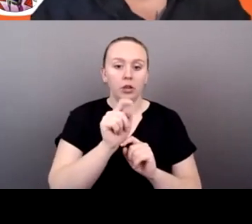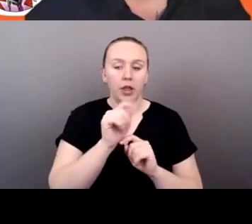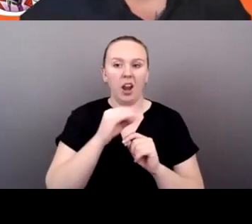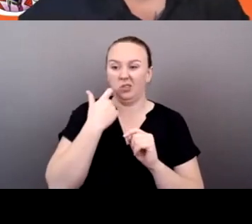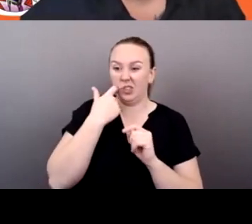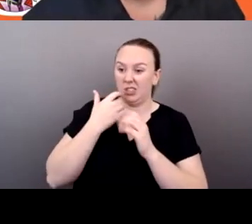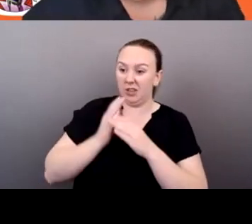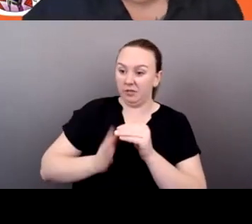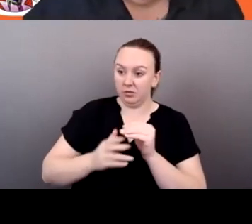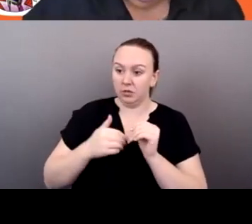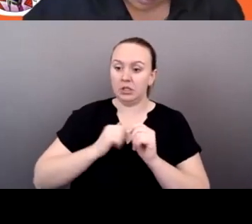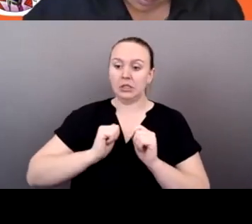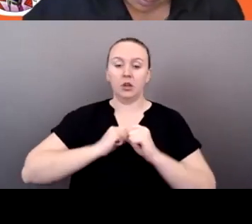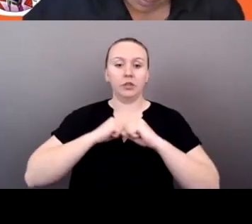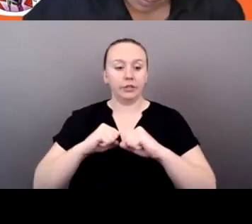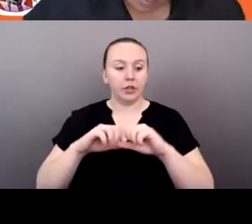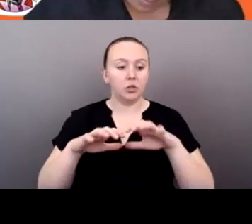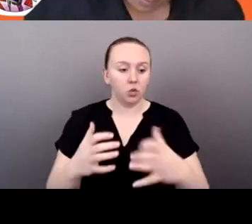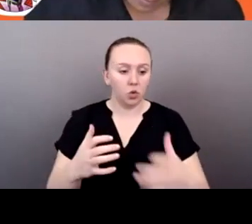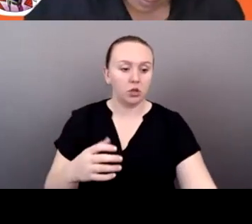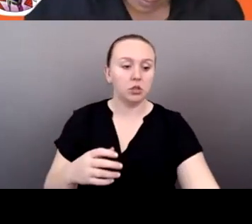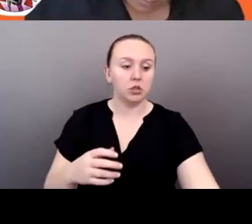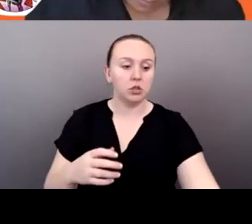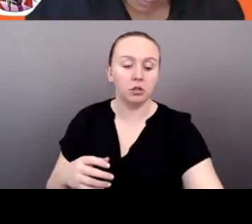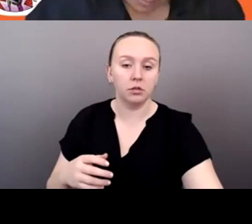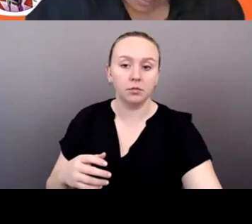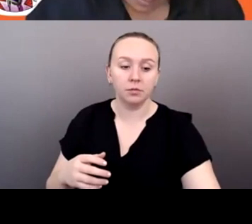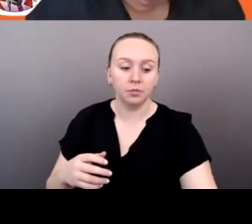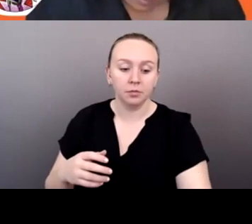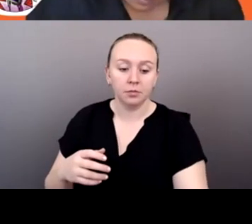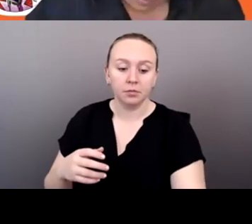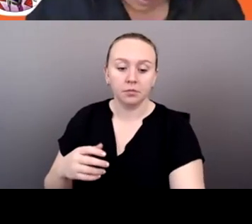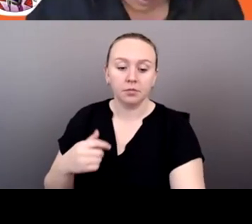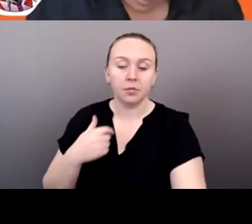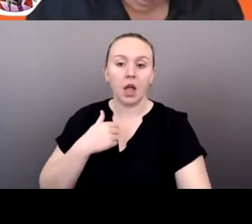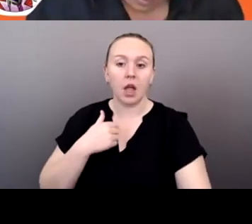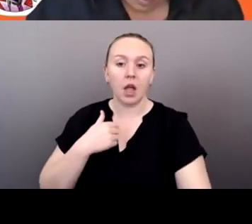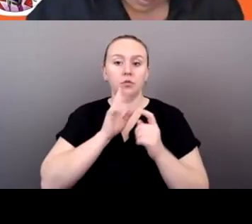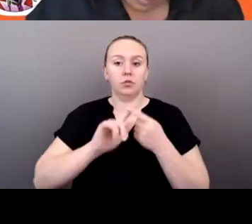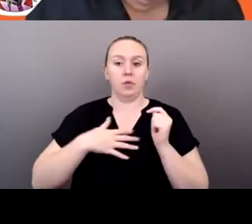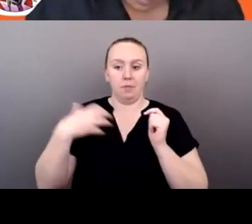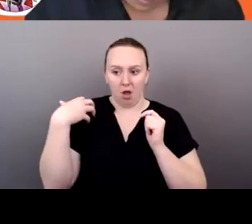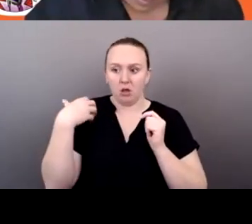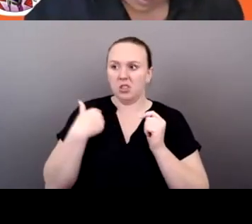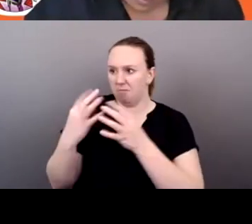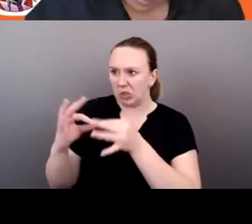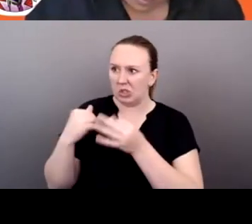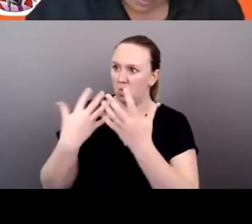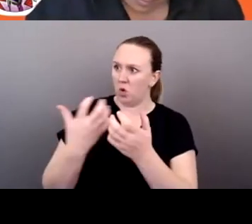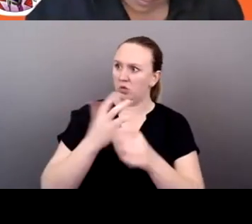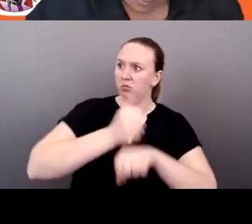boss and I told him that that's something that I wanted to do, um, with our women. So